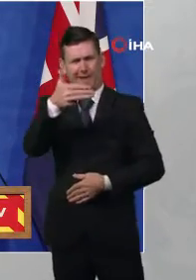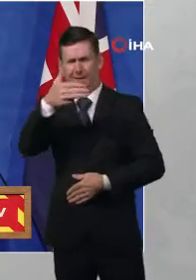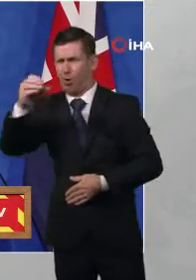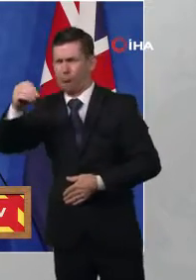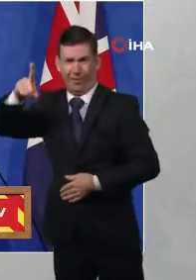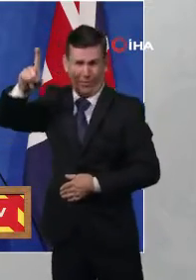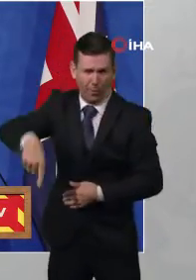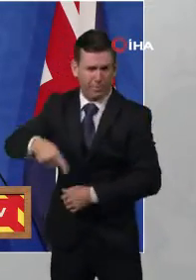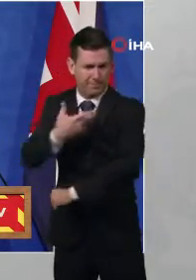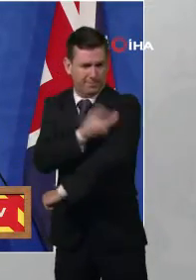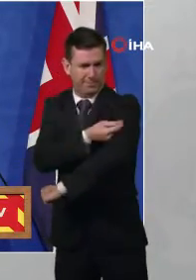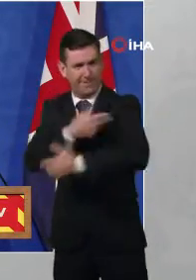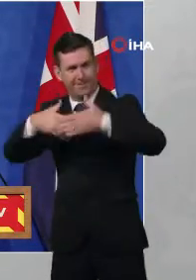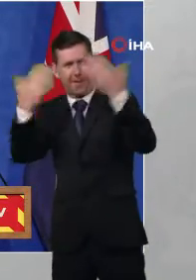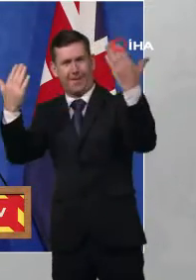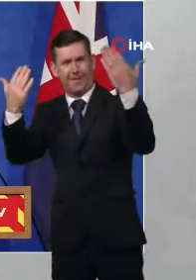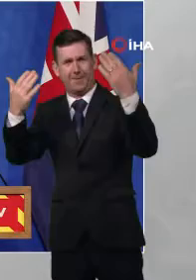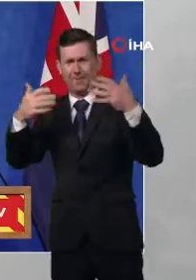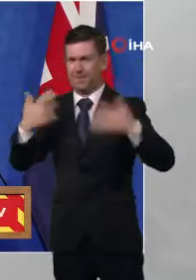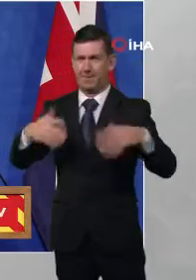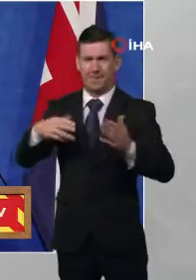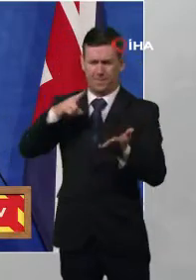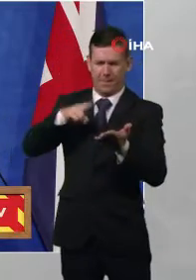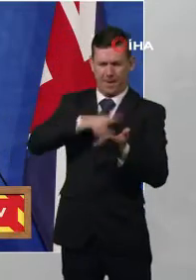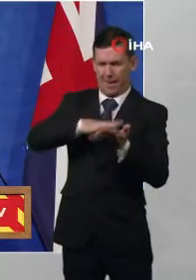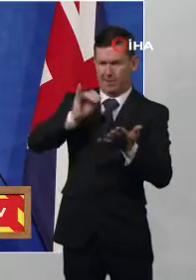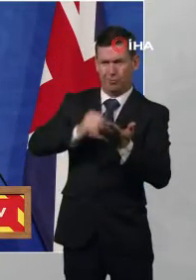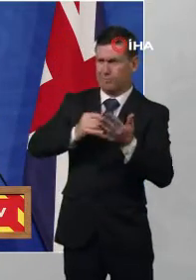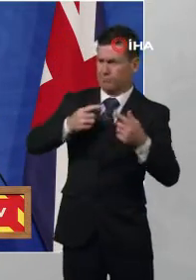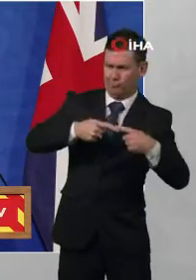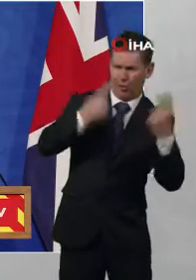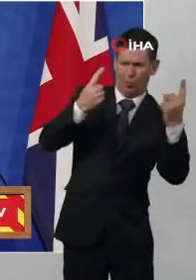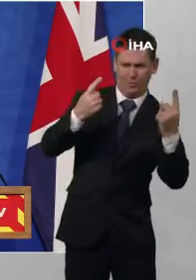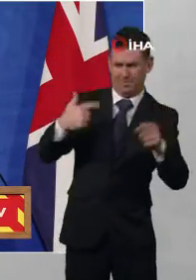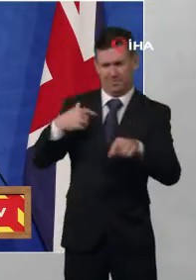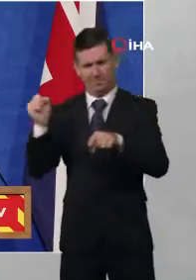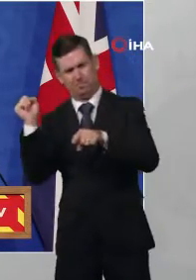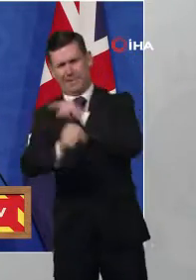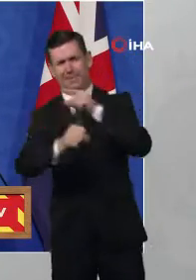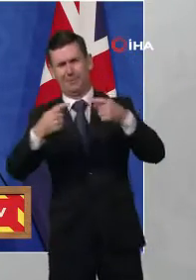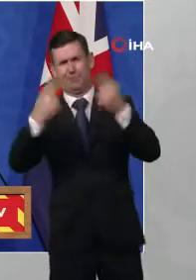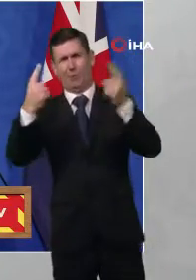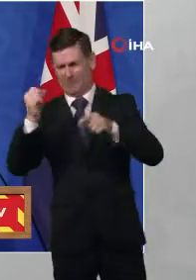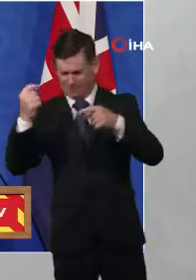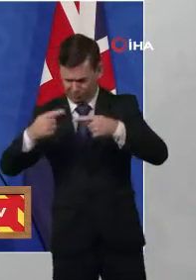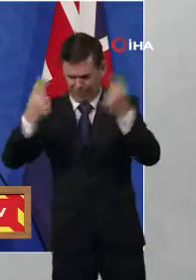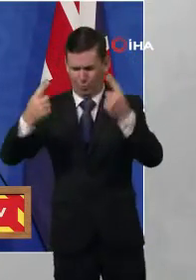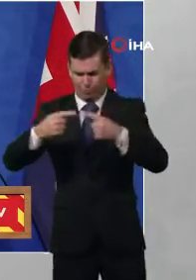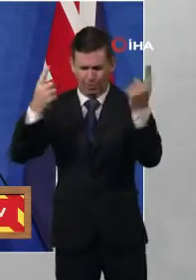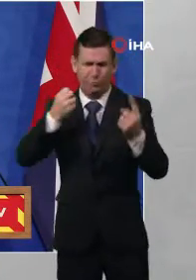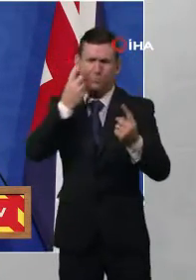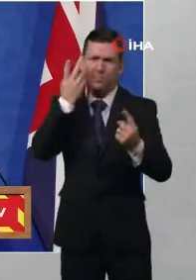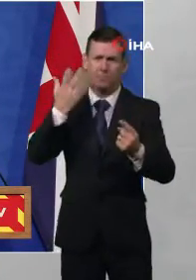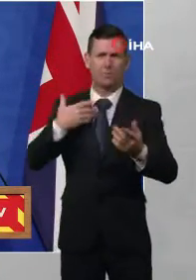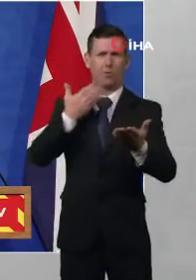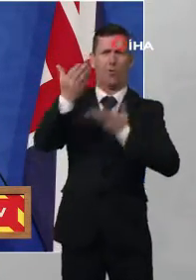We matched the NHS's previous record day and then beat it again and again and we met our target of offering a booster to every